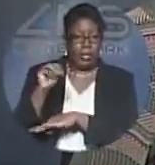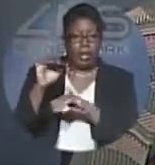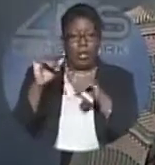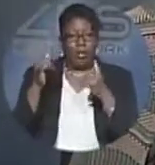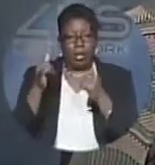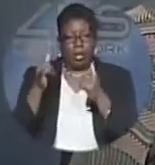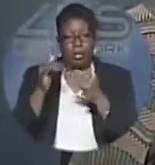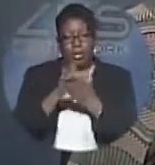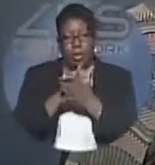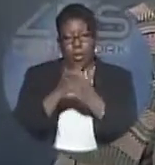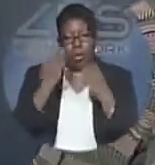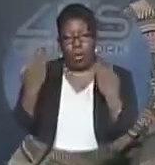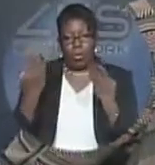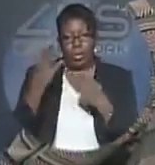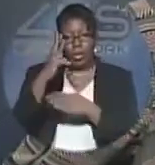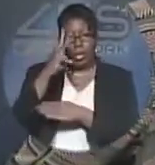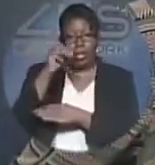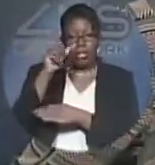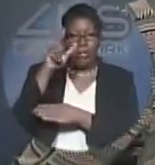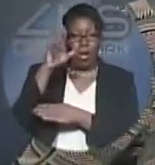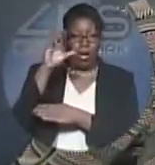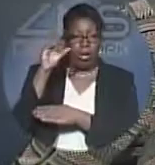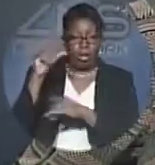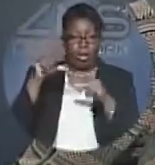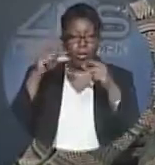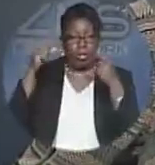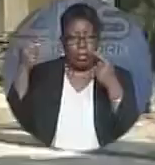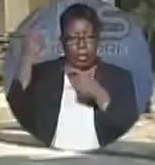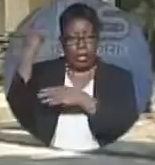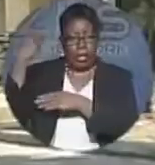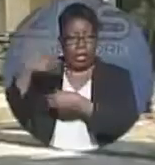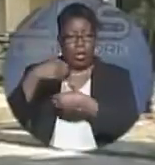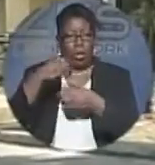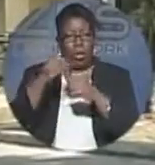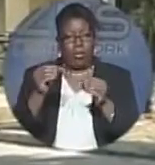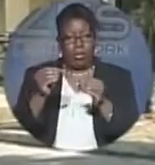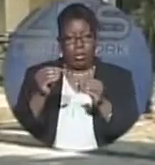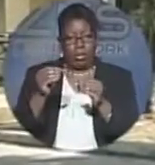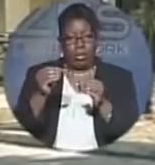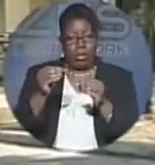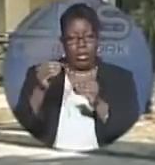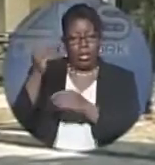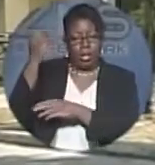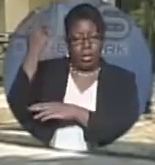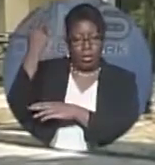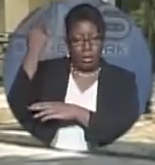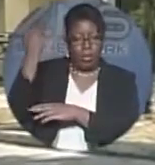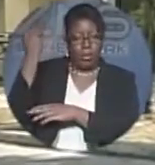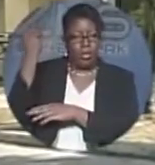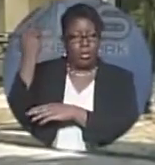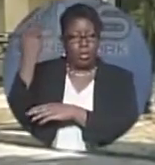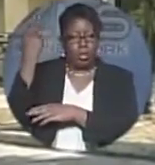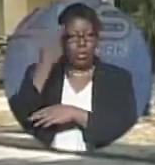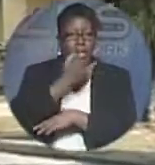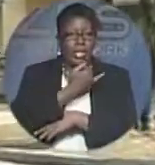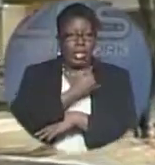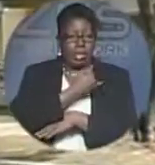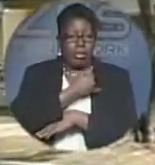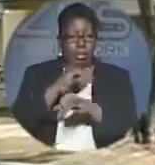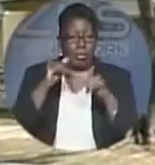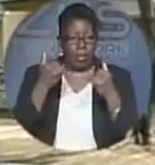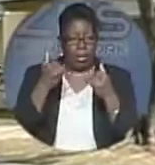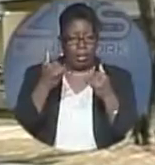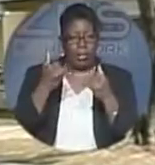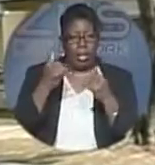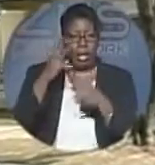will officially open its Marcos City Grand Bahama headquarters this evening. FNM leader Prime Minister of the Right Honorable Hubert Ingram and the party's Marcos